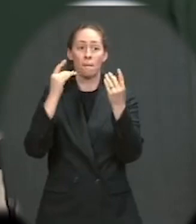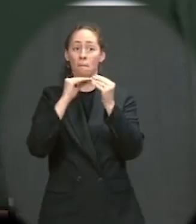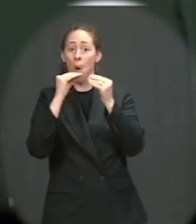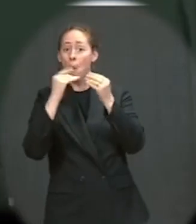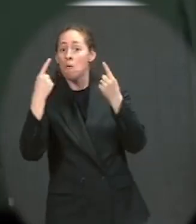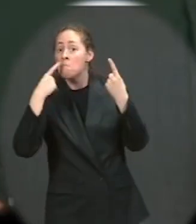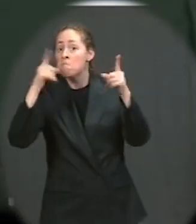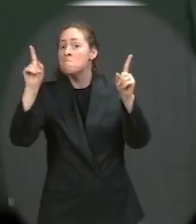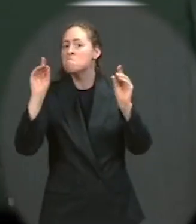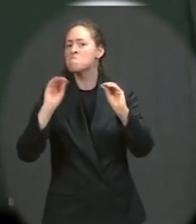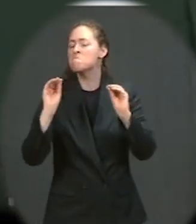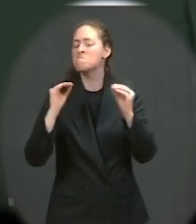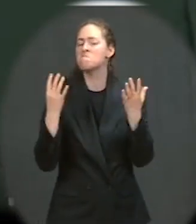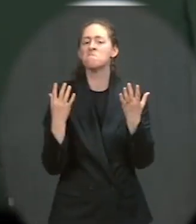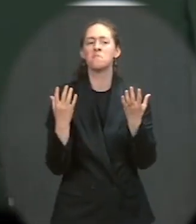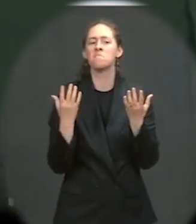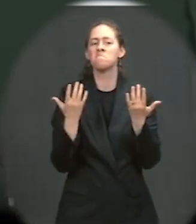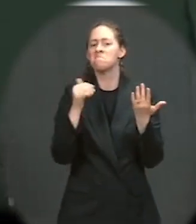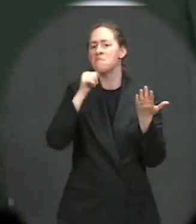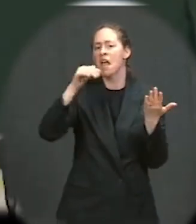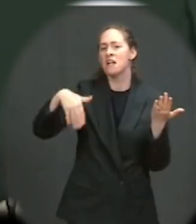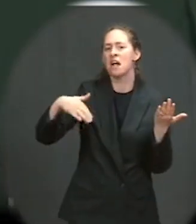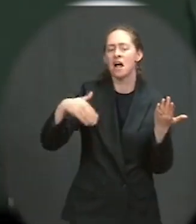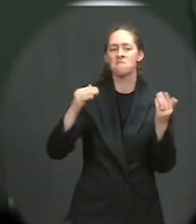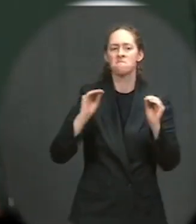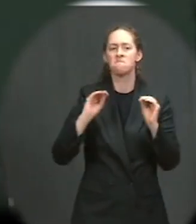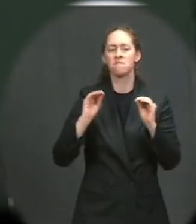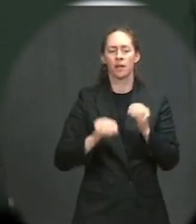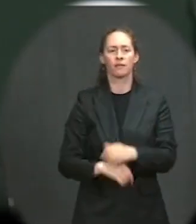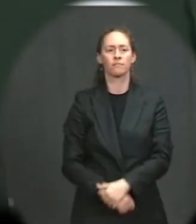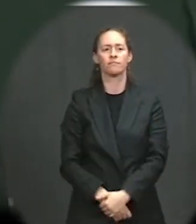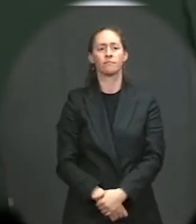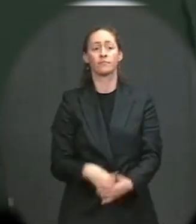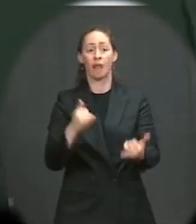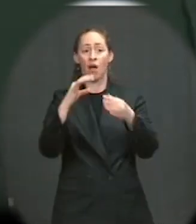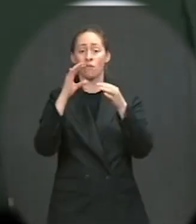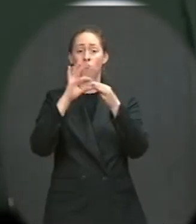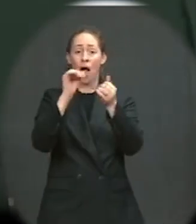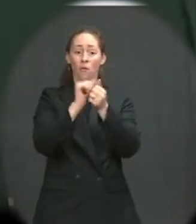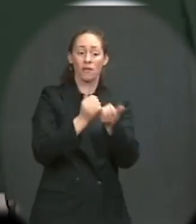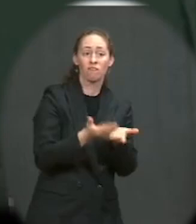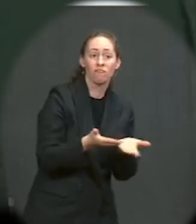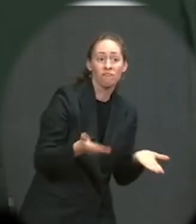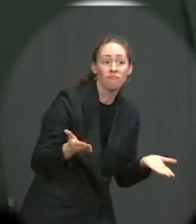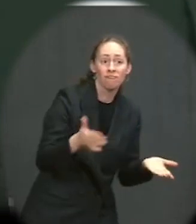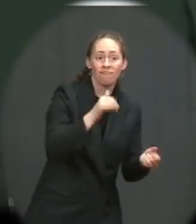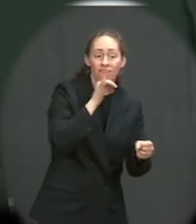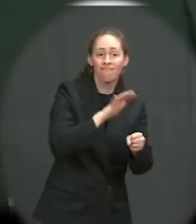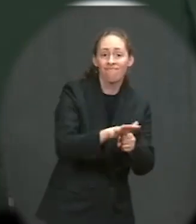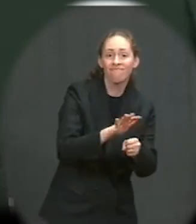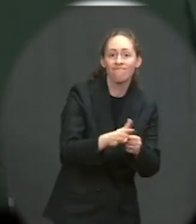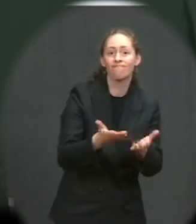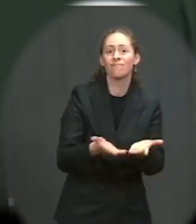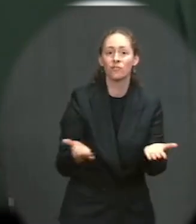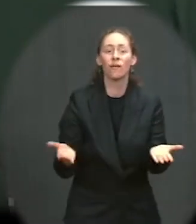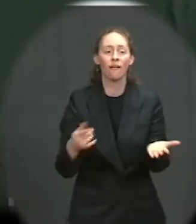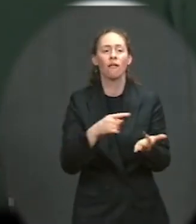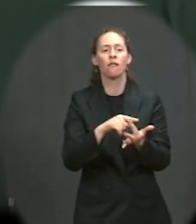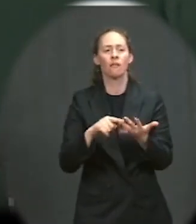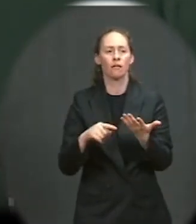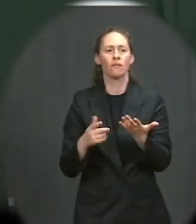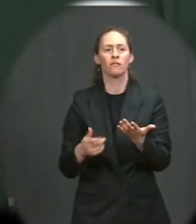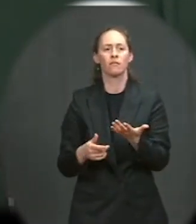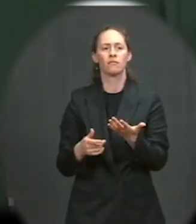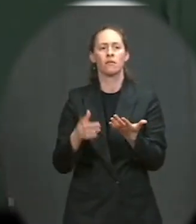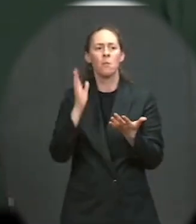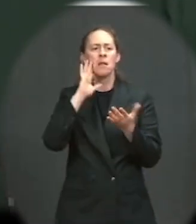relates to specific products, or substantive, I should say, that are planned. But we'll see if we have more on that in the